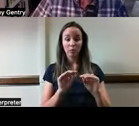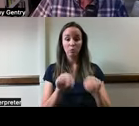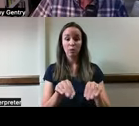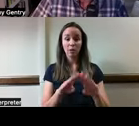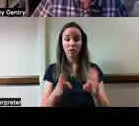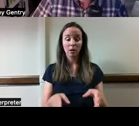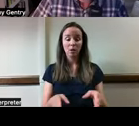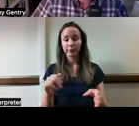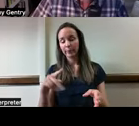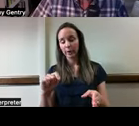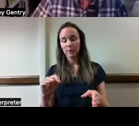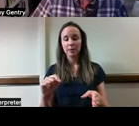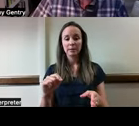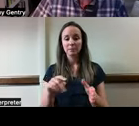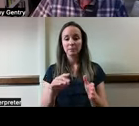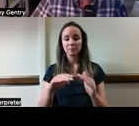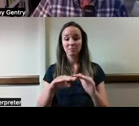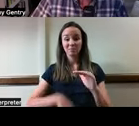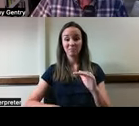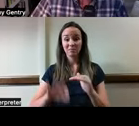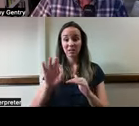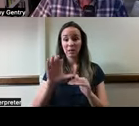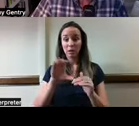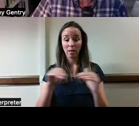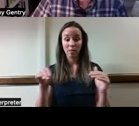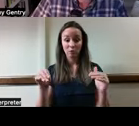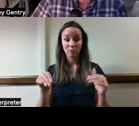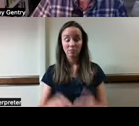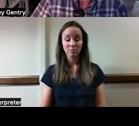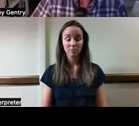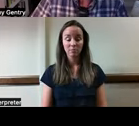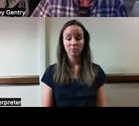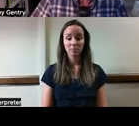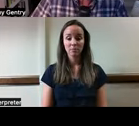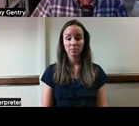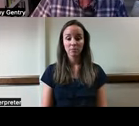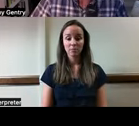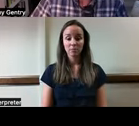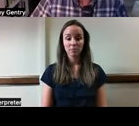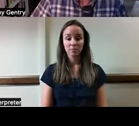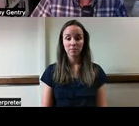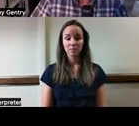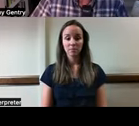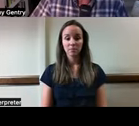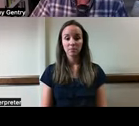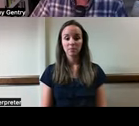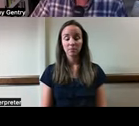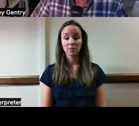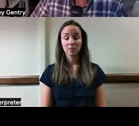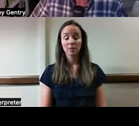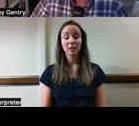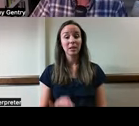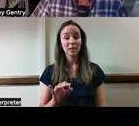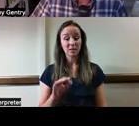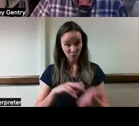come to less than $900 in cost. And using them means that for under